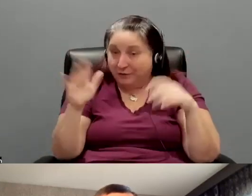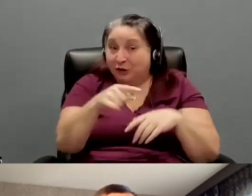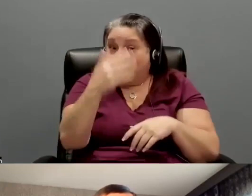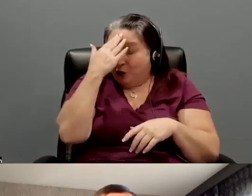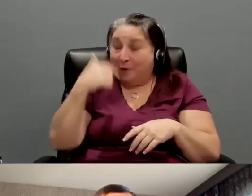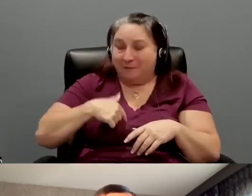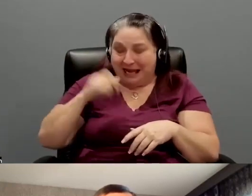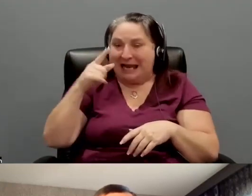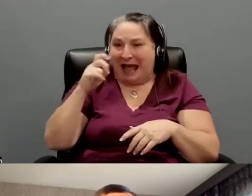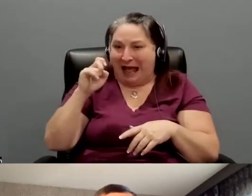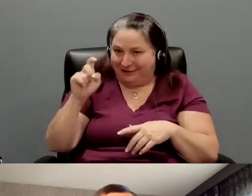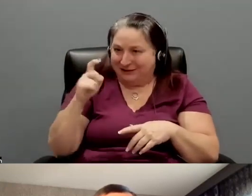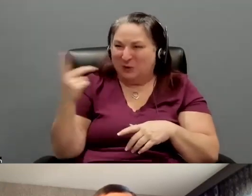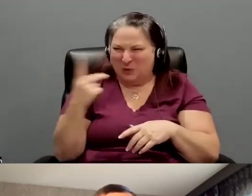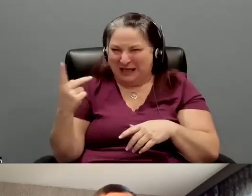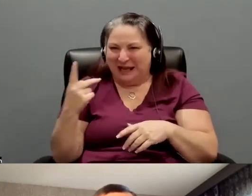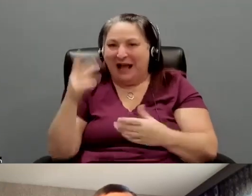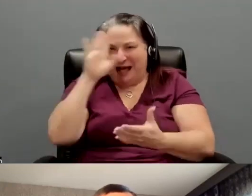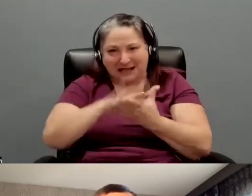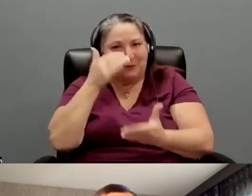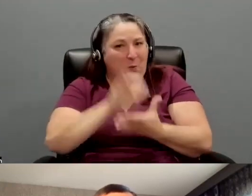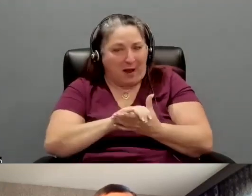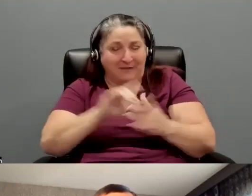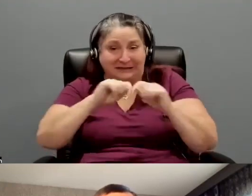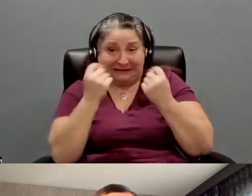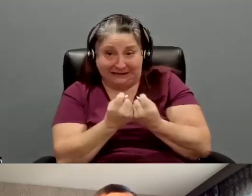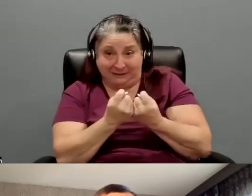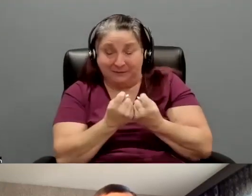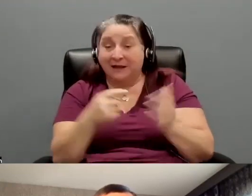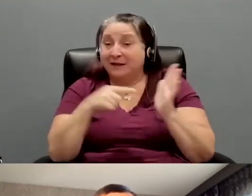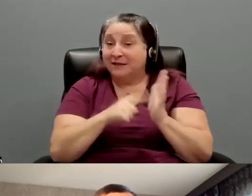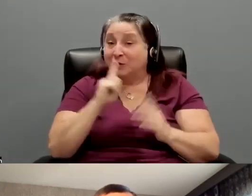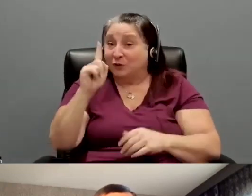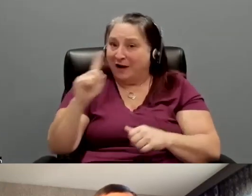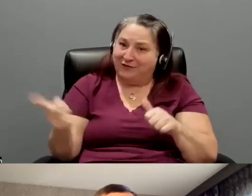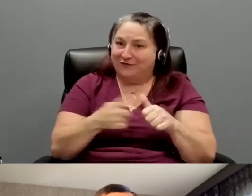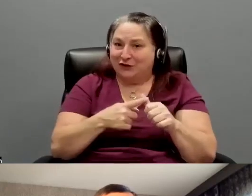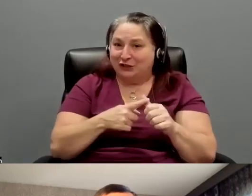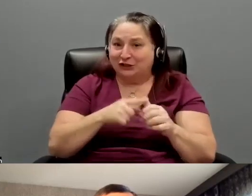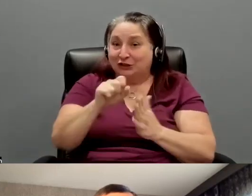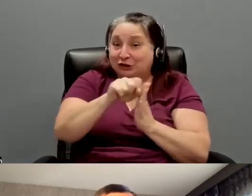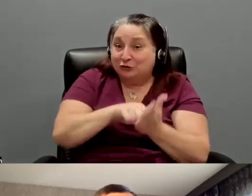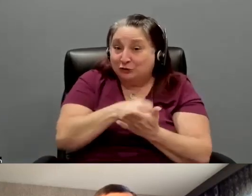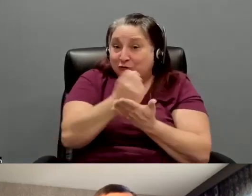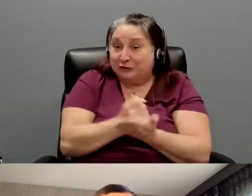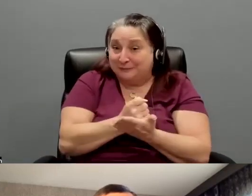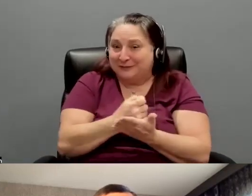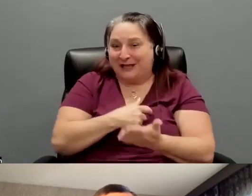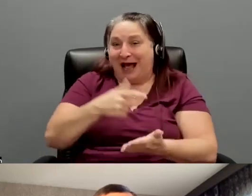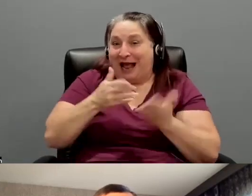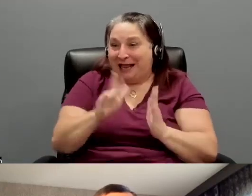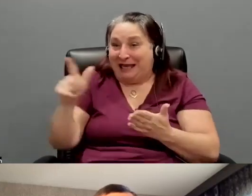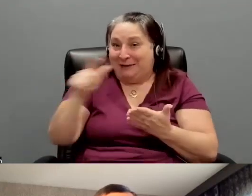are on our husband and wife team. So this was one of the very first scripts that I let him read of mine